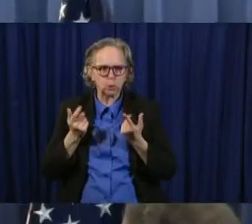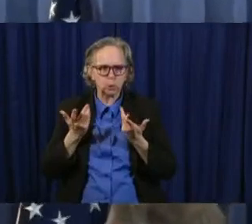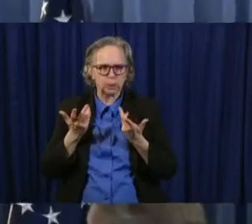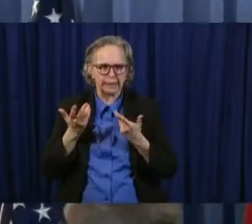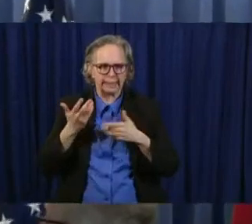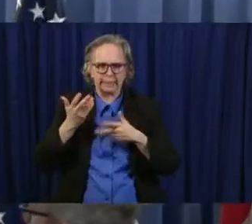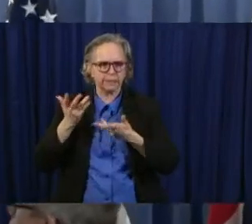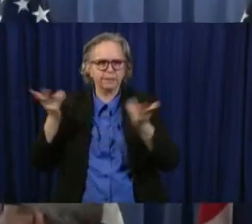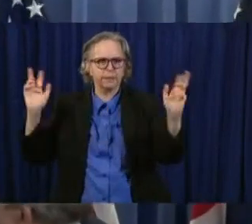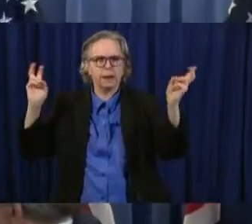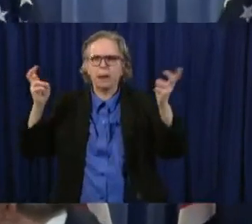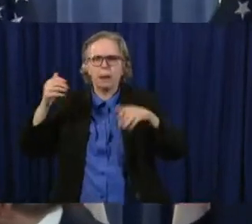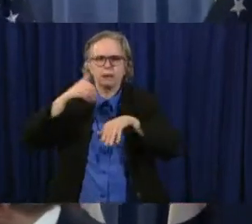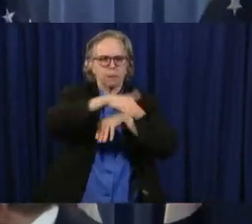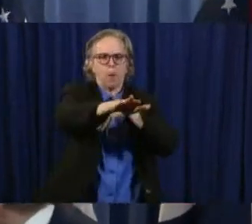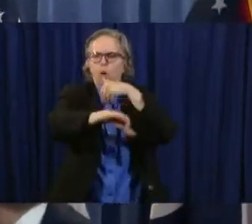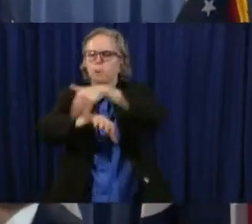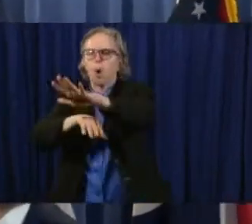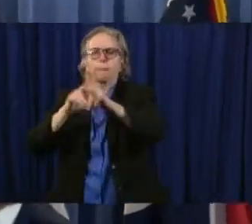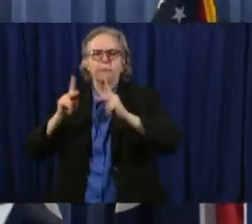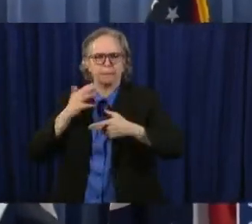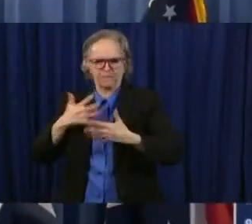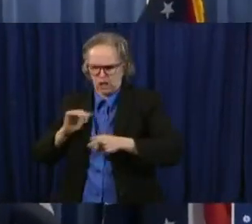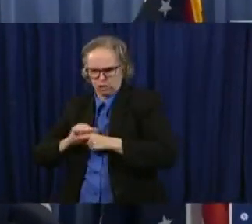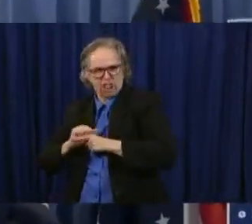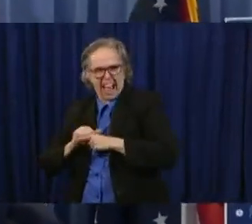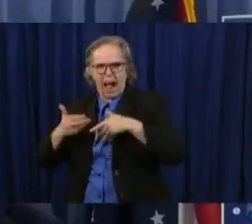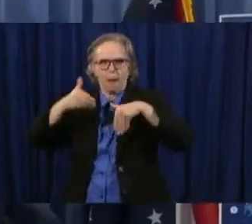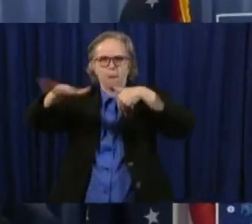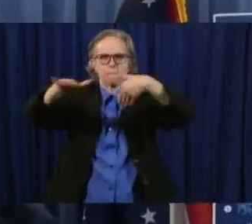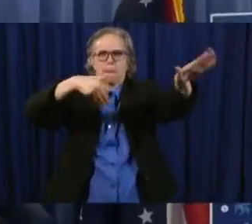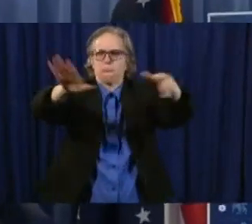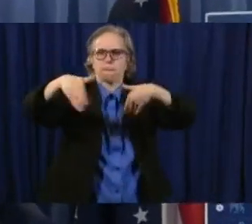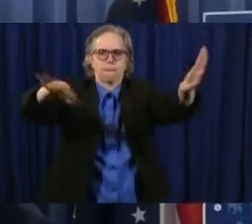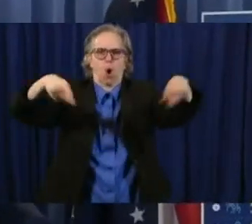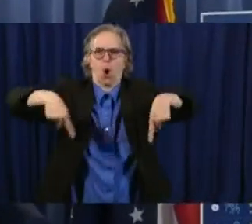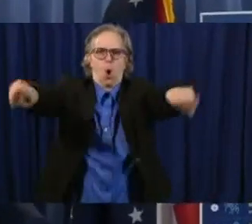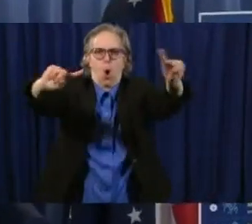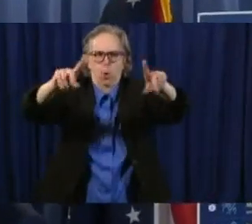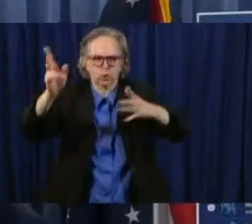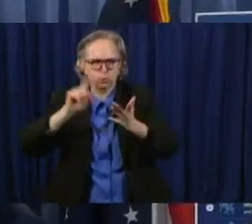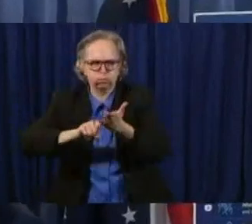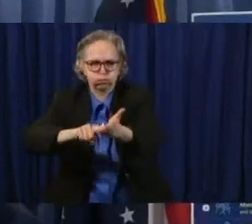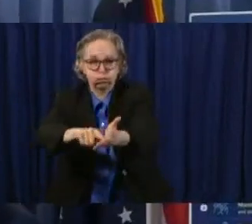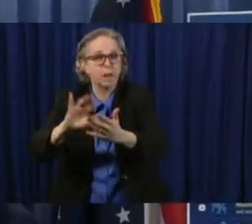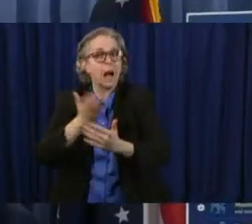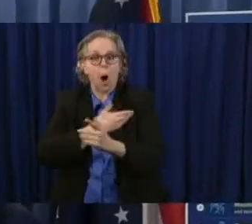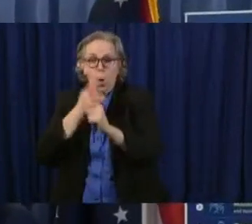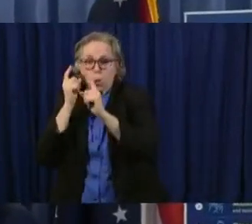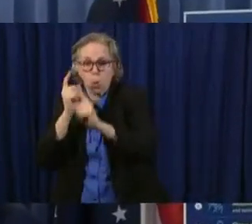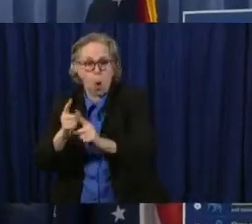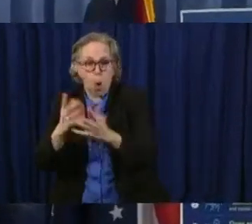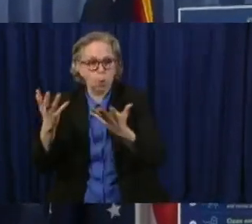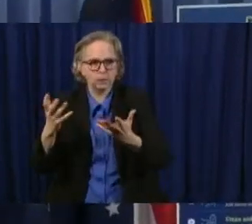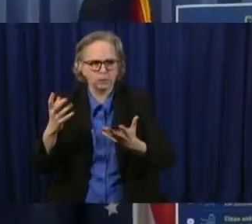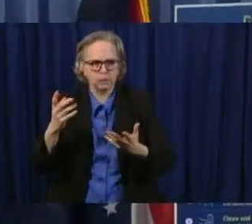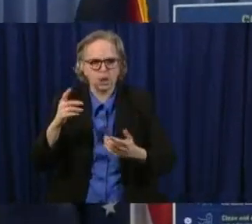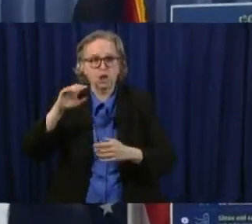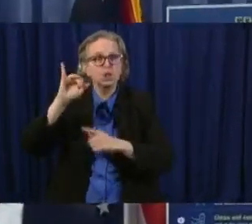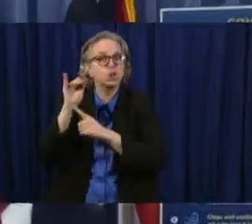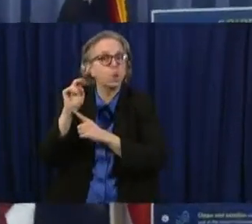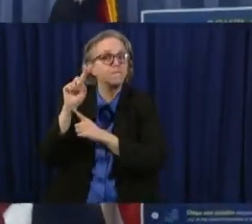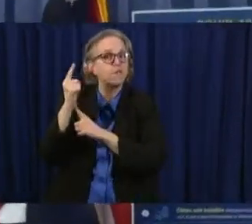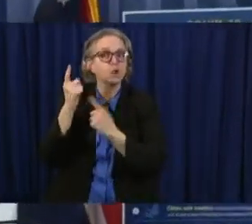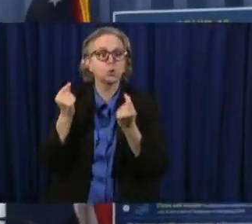to make a difference. Our goal, goal, aspirational goal, June 1, 1,750